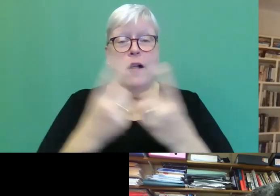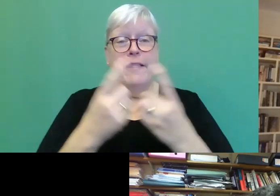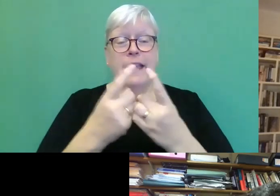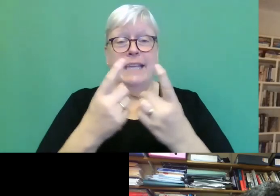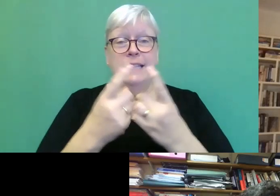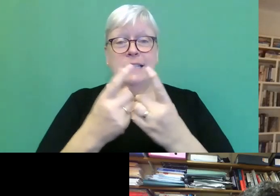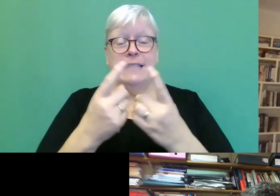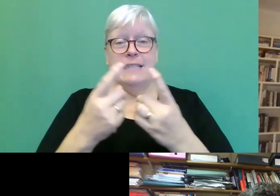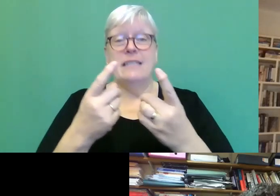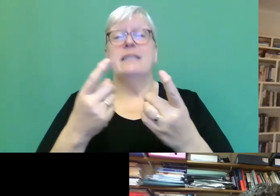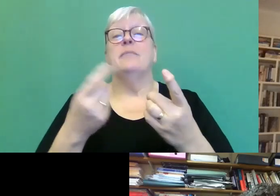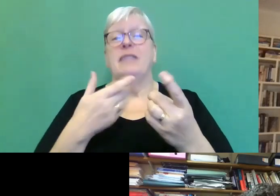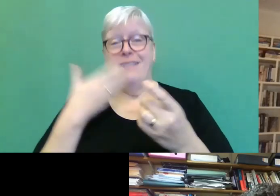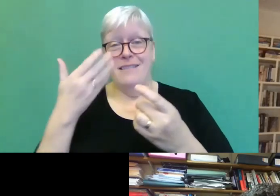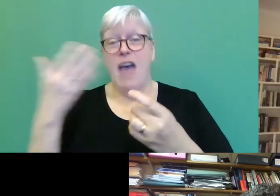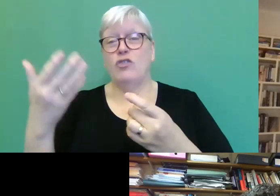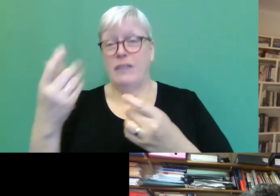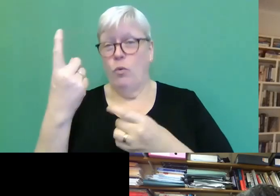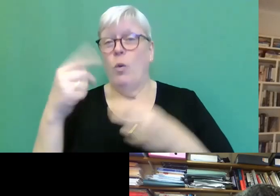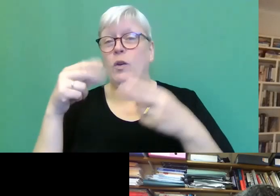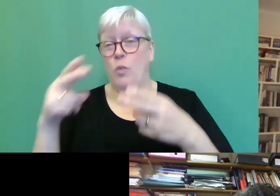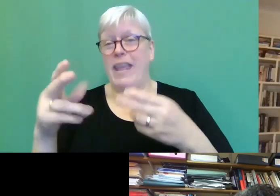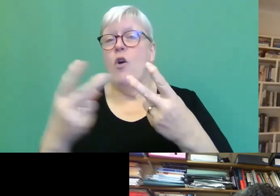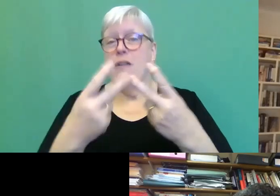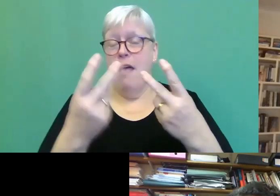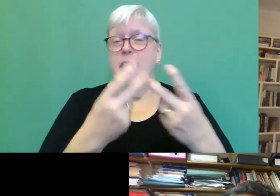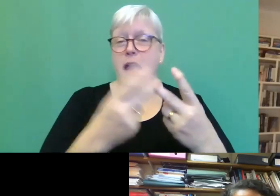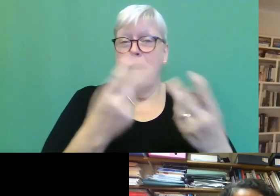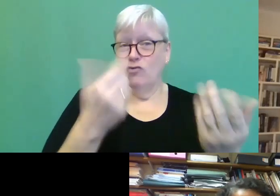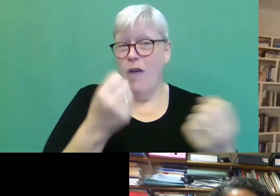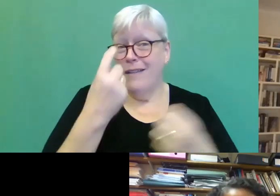narrative in, in one way or another. Does that make sense?